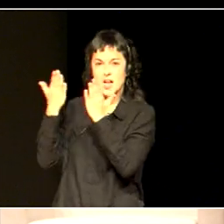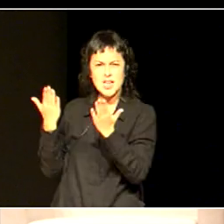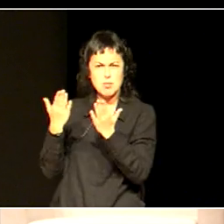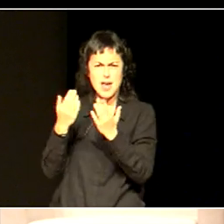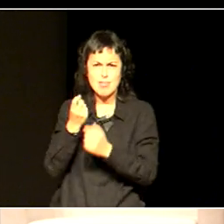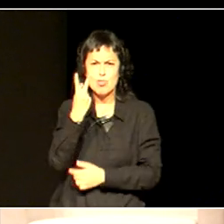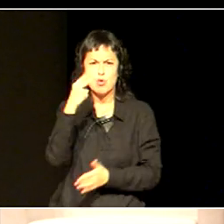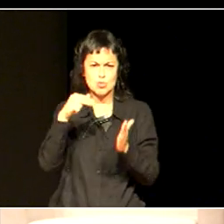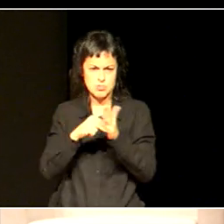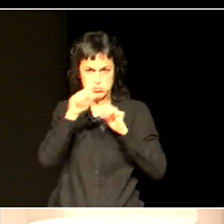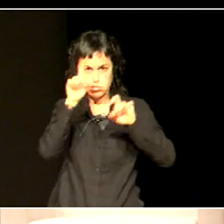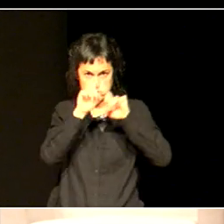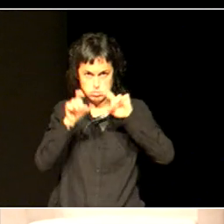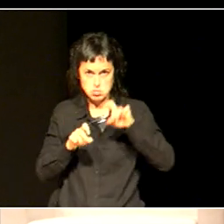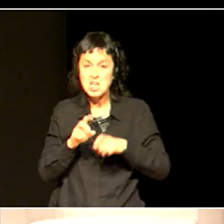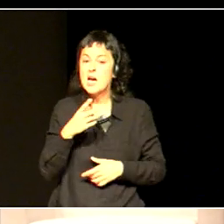the coffee morning.